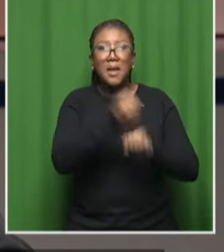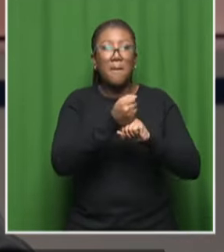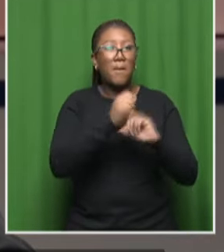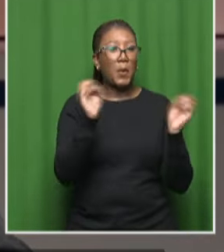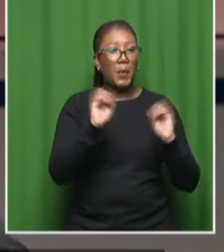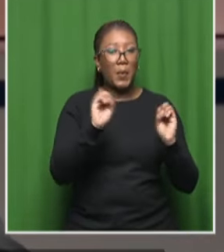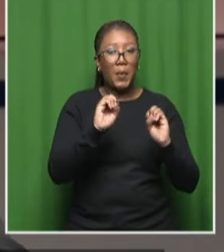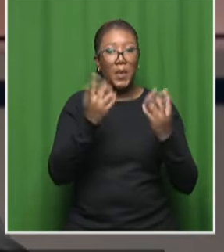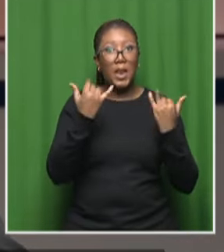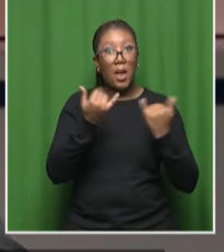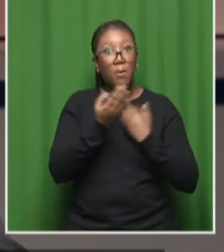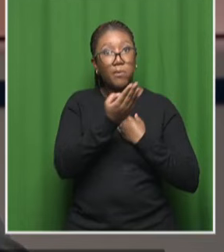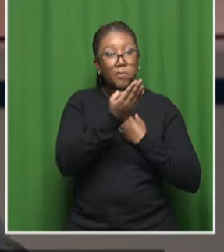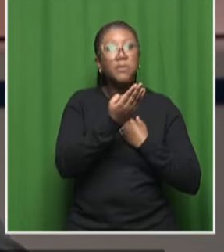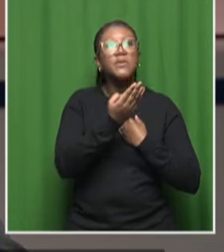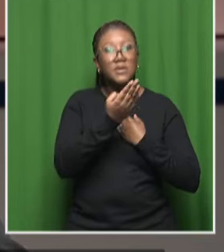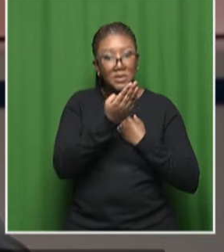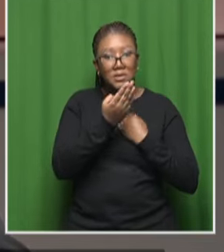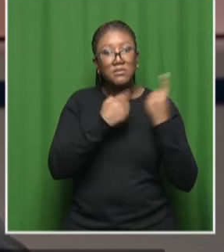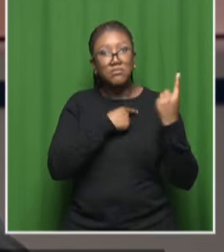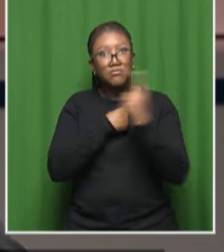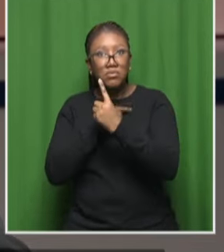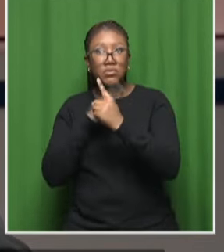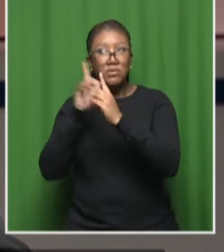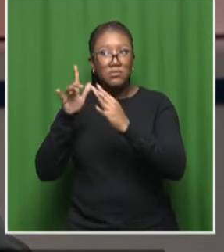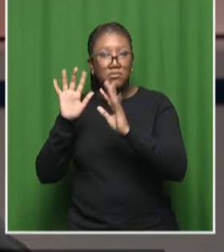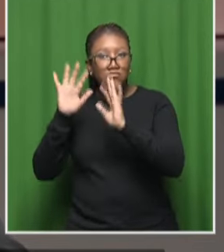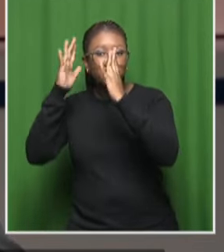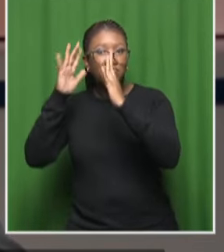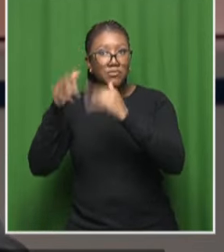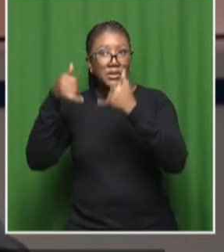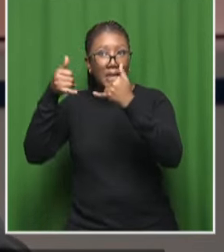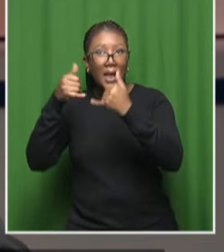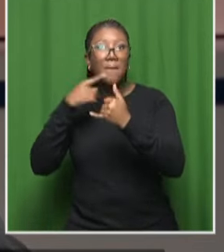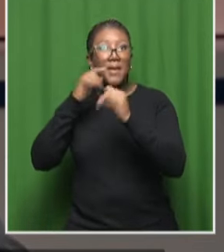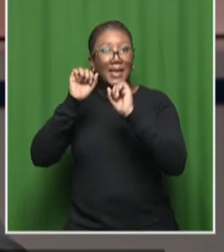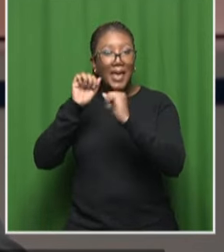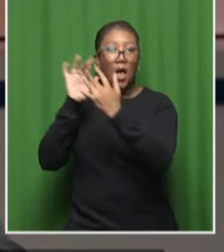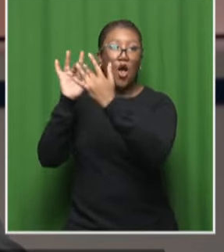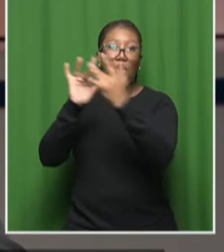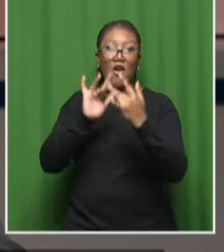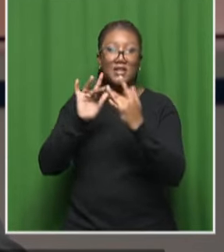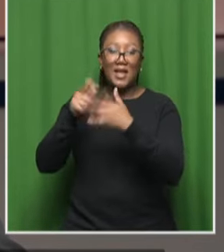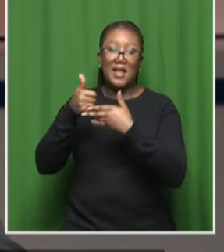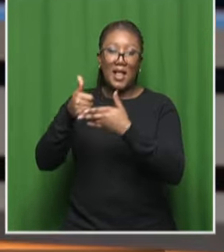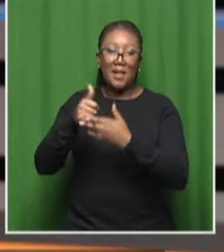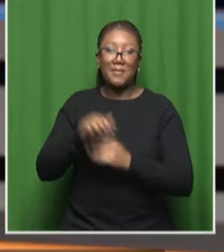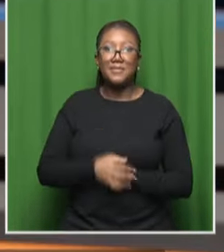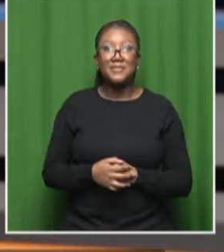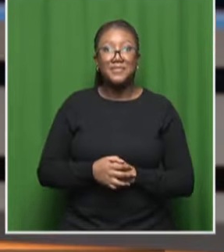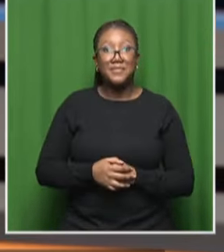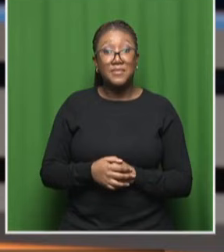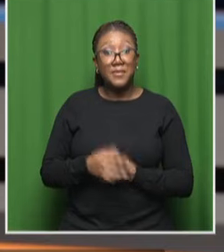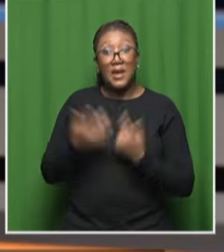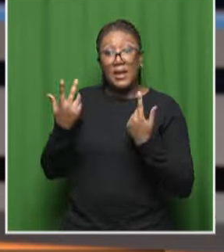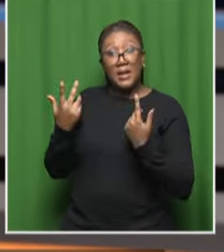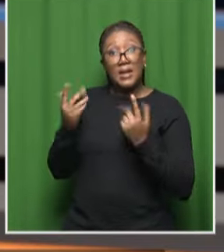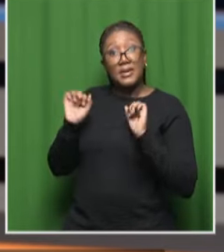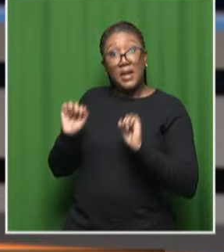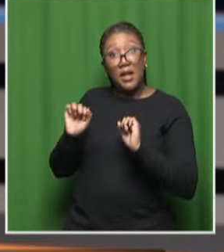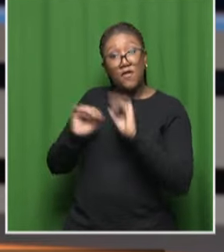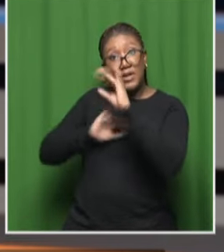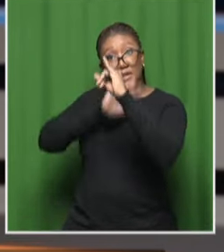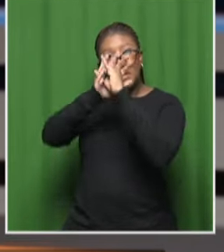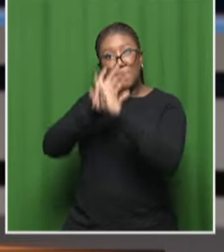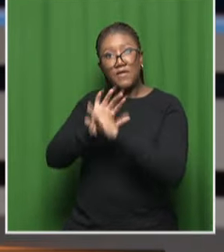if they're put on that stage someone might be able to reach out and say I want to help you so that's how they came about you know trying to identify some of